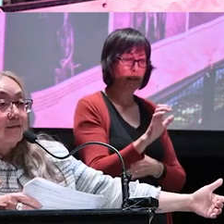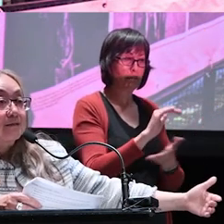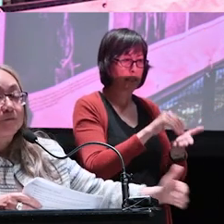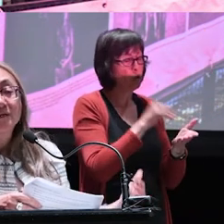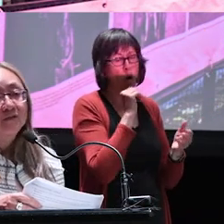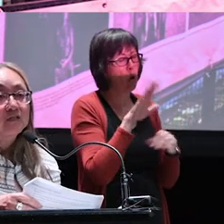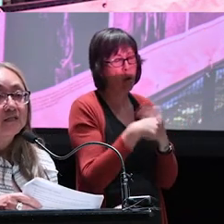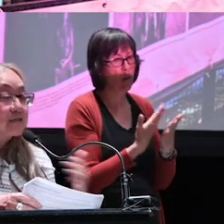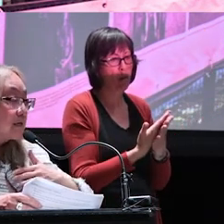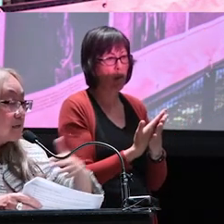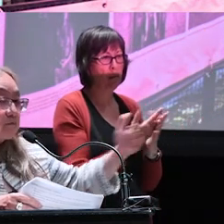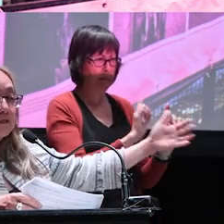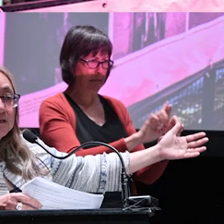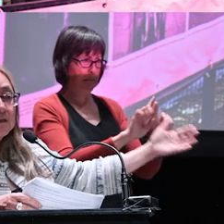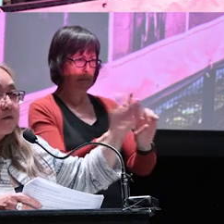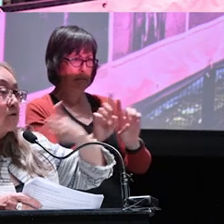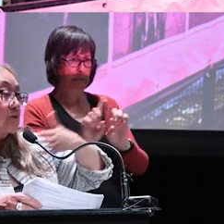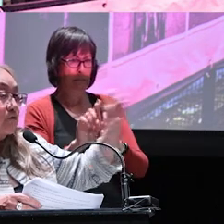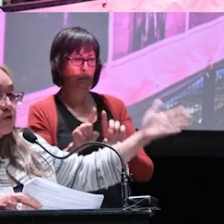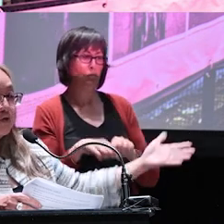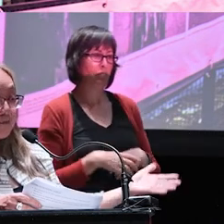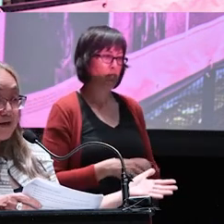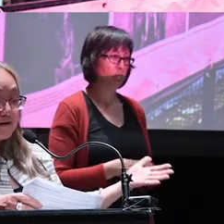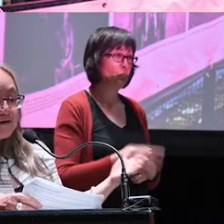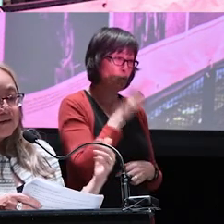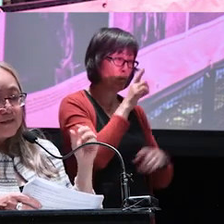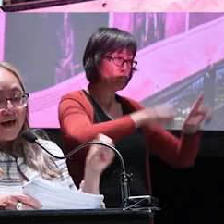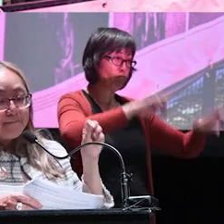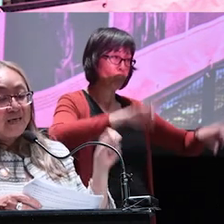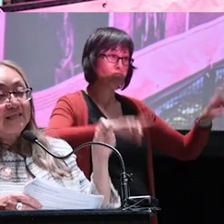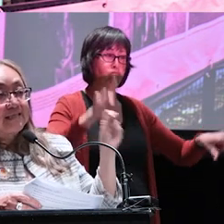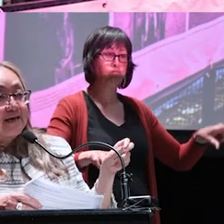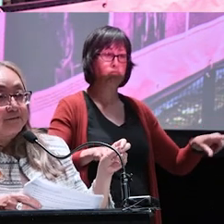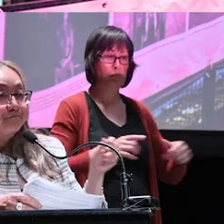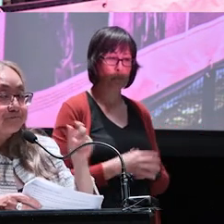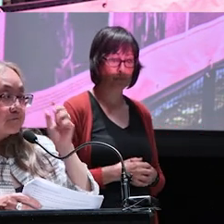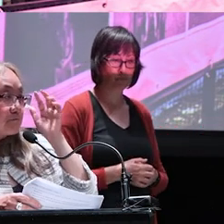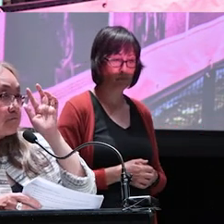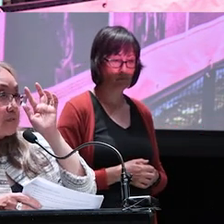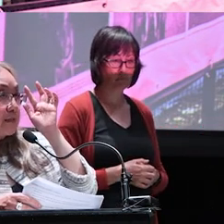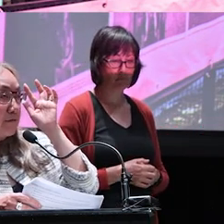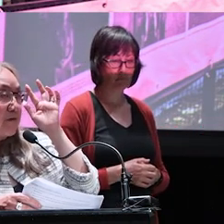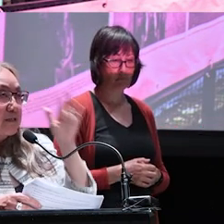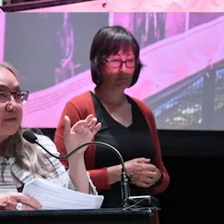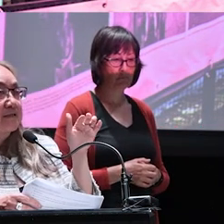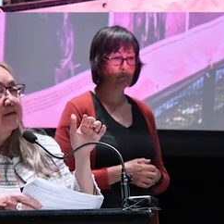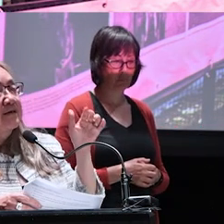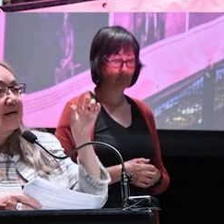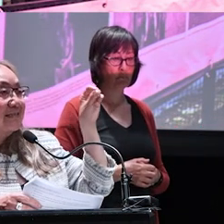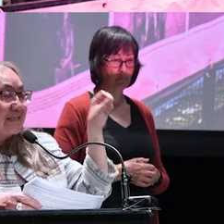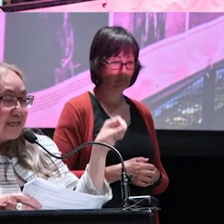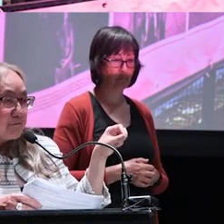centers, to the Parks Foundation. It's like a real diverse array. That being said, the investments